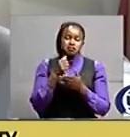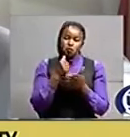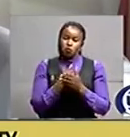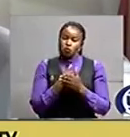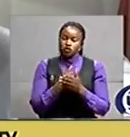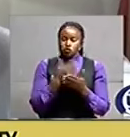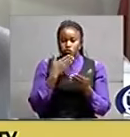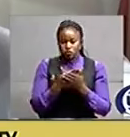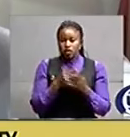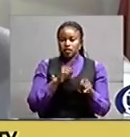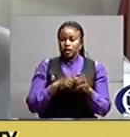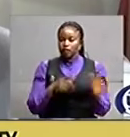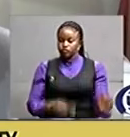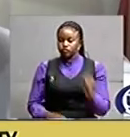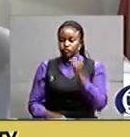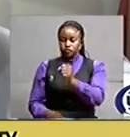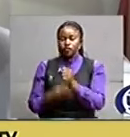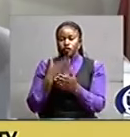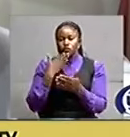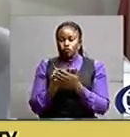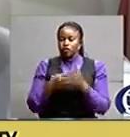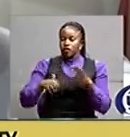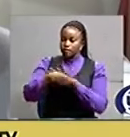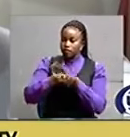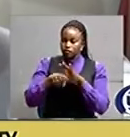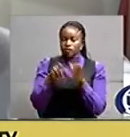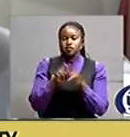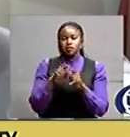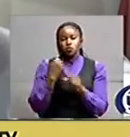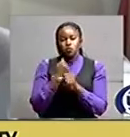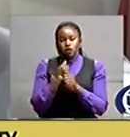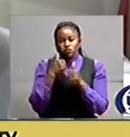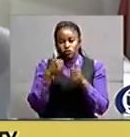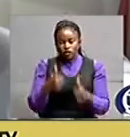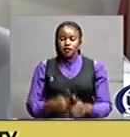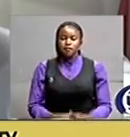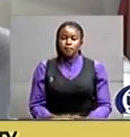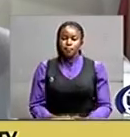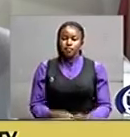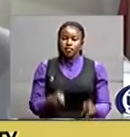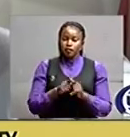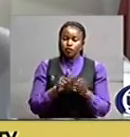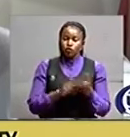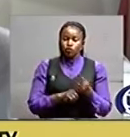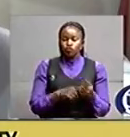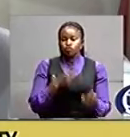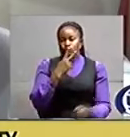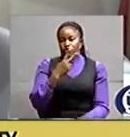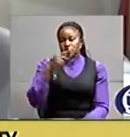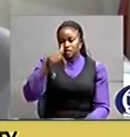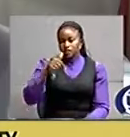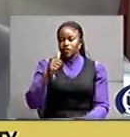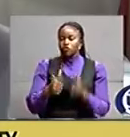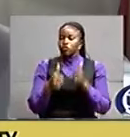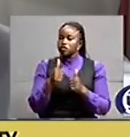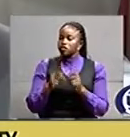in a good environment, she turned out to perform very well. She had aggregate 27, which is a first grade.